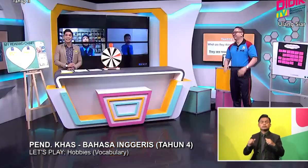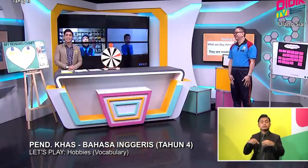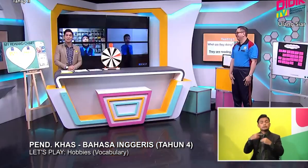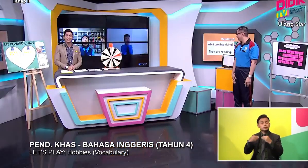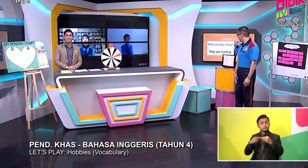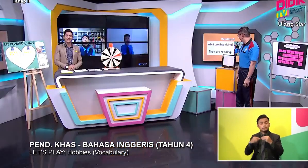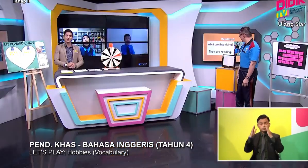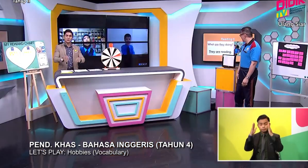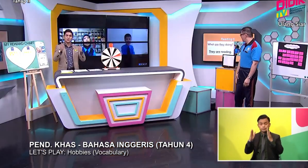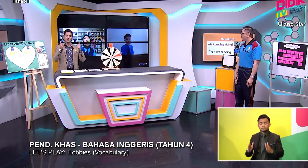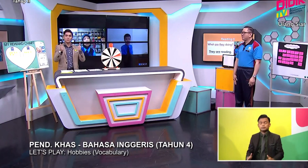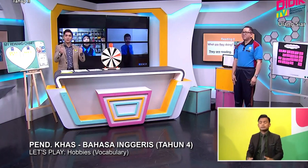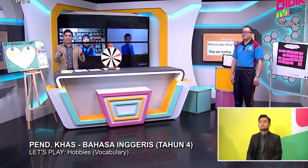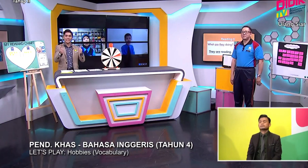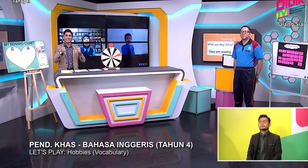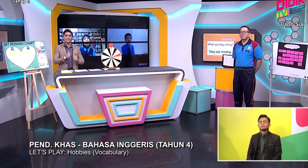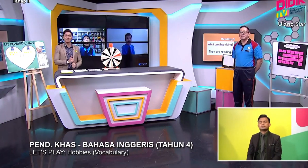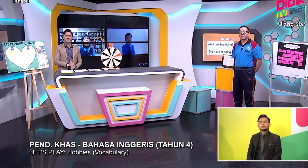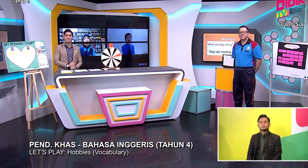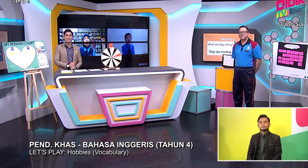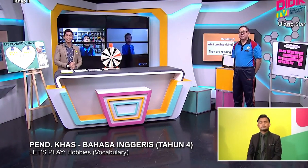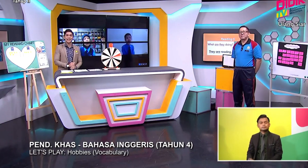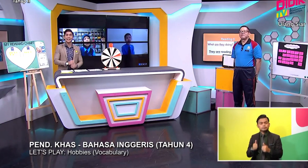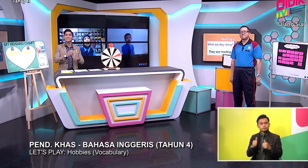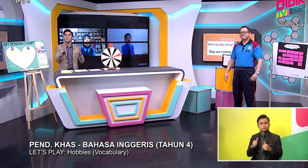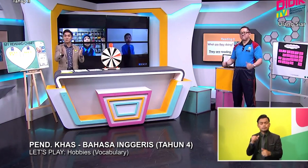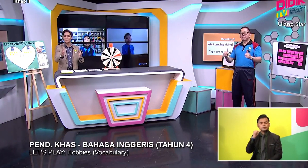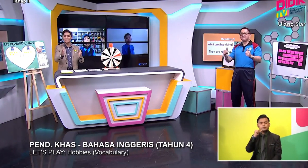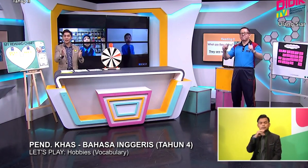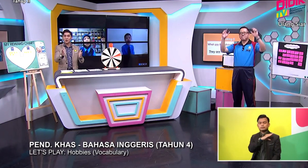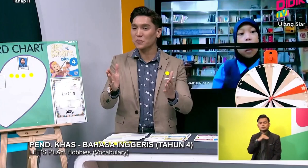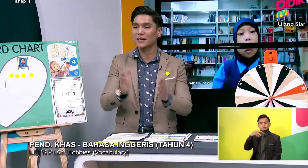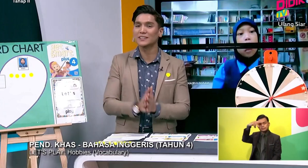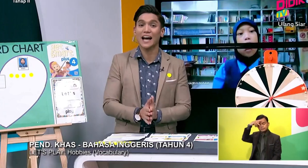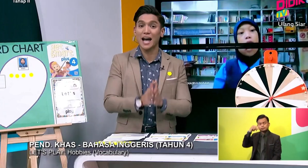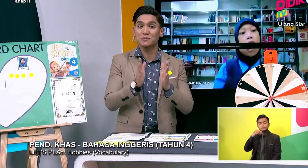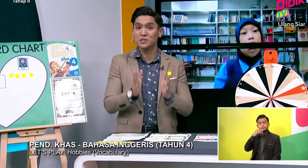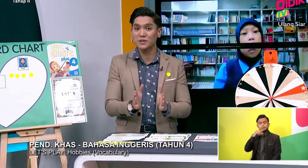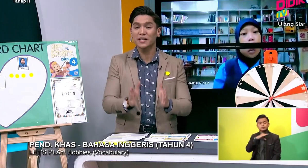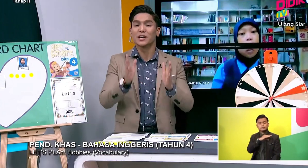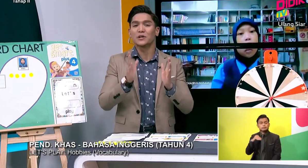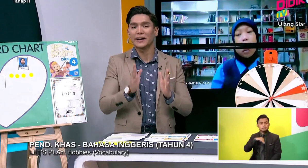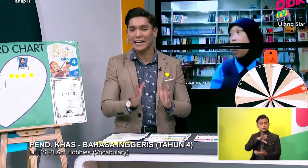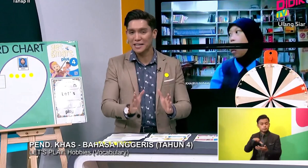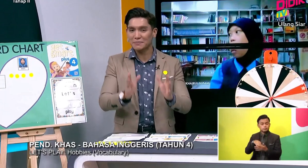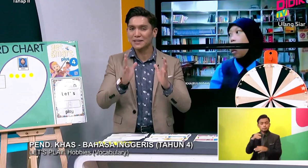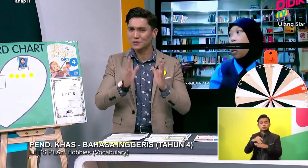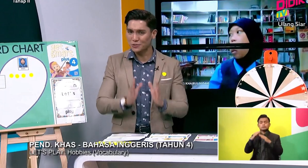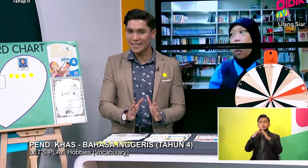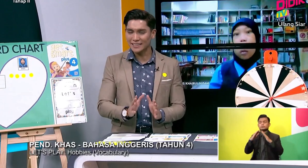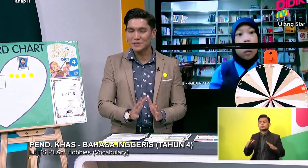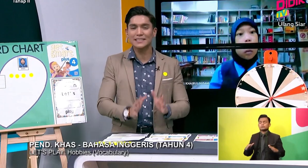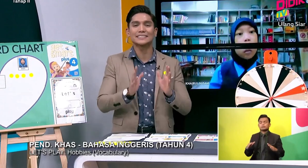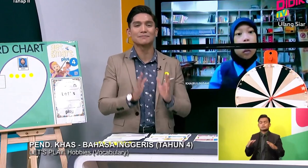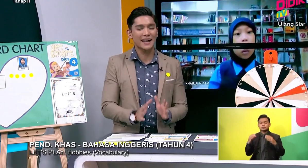And Well done too Both Anis and Ping Ping And the pupils at home Because I'm sure You are able